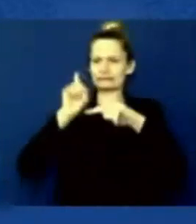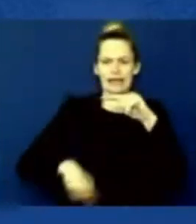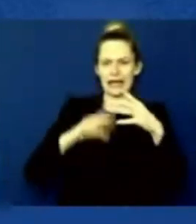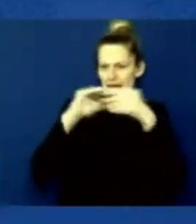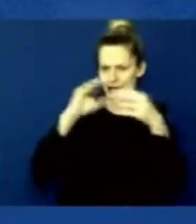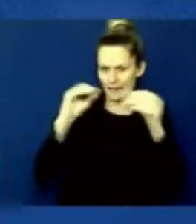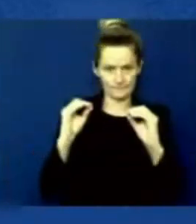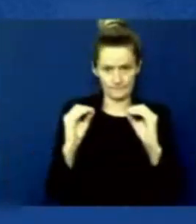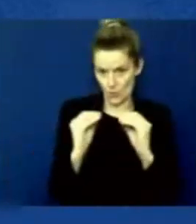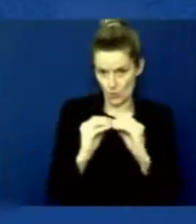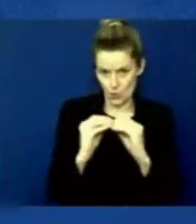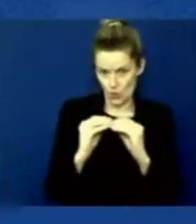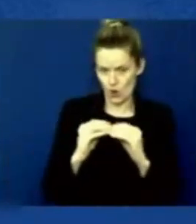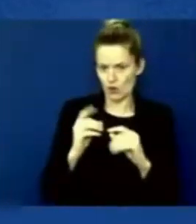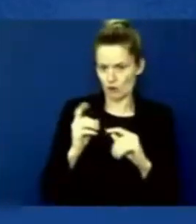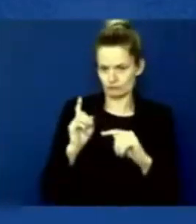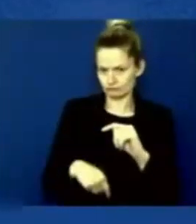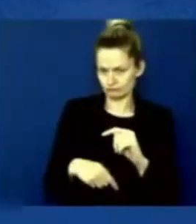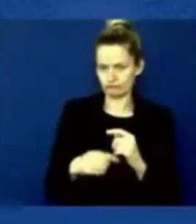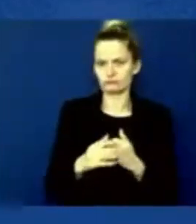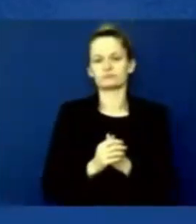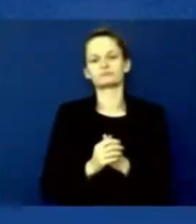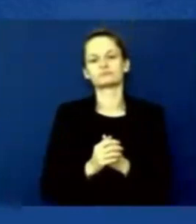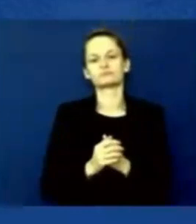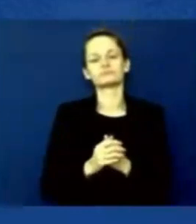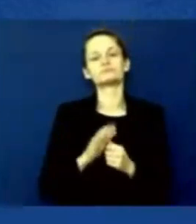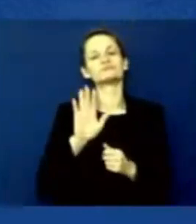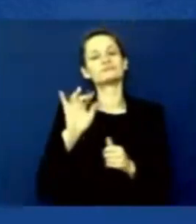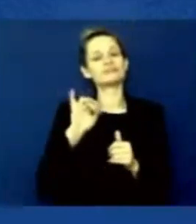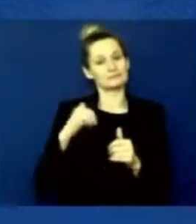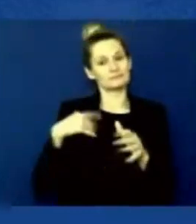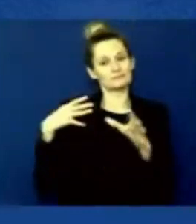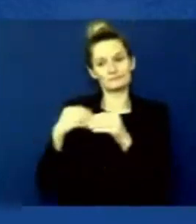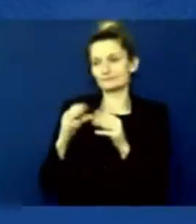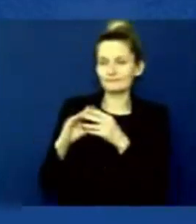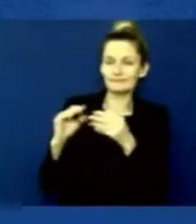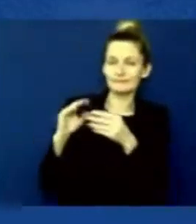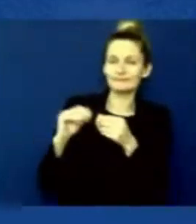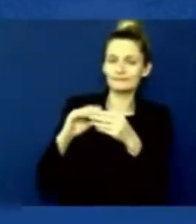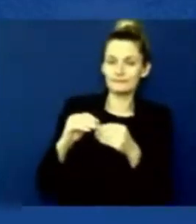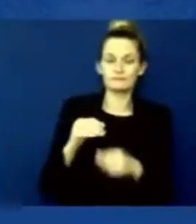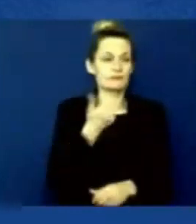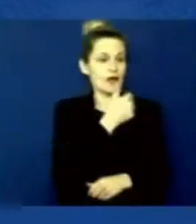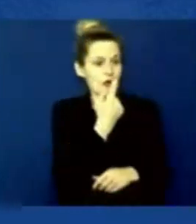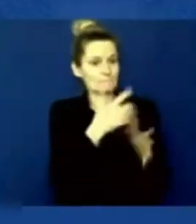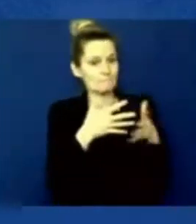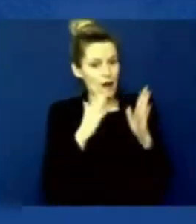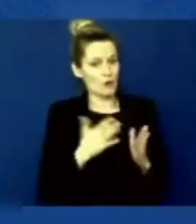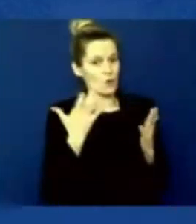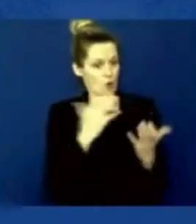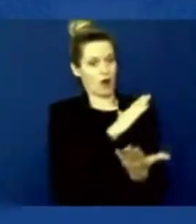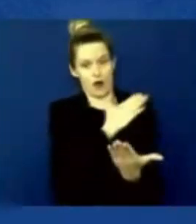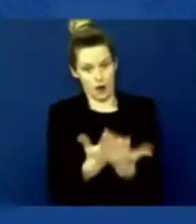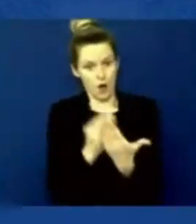that I have said before, any American who wants to get home will get home. We've also been evacuating